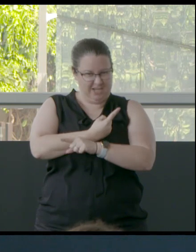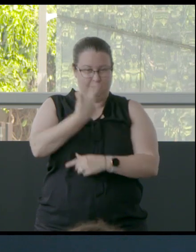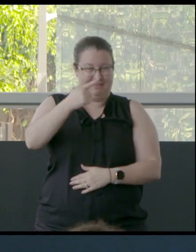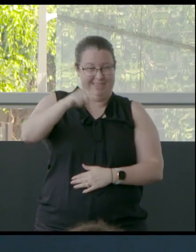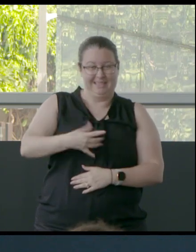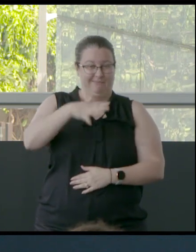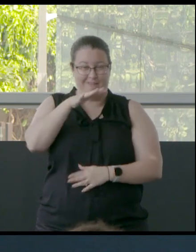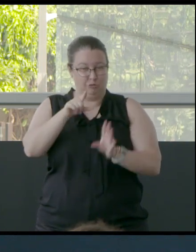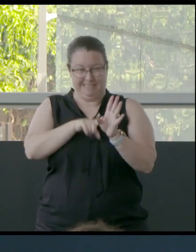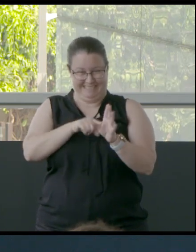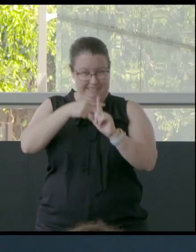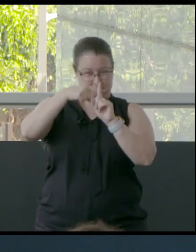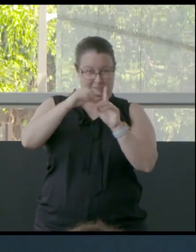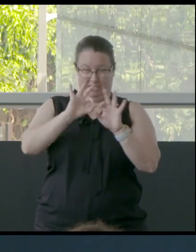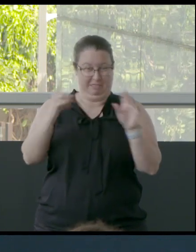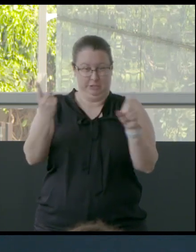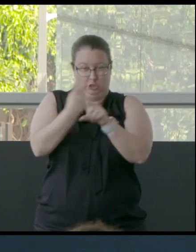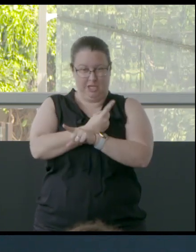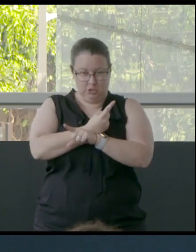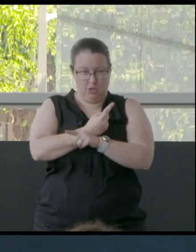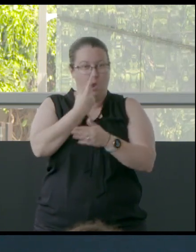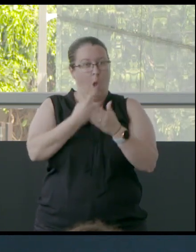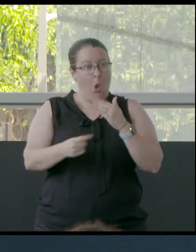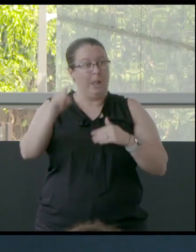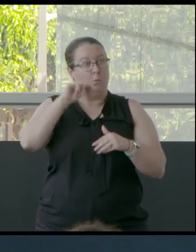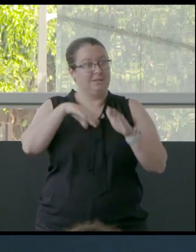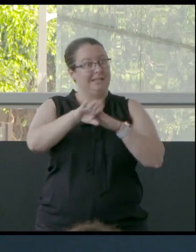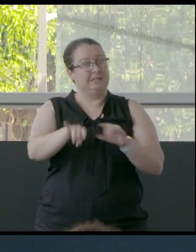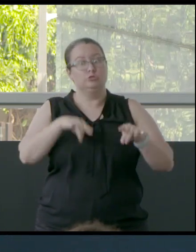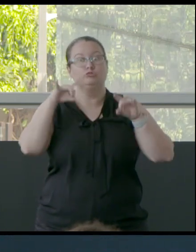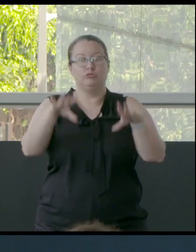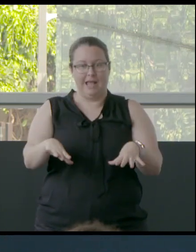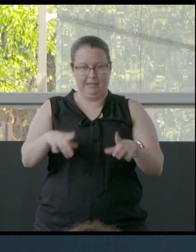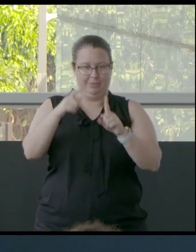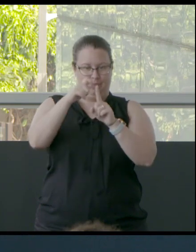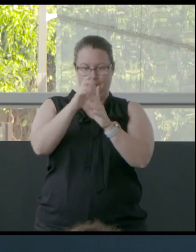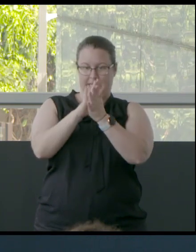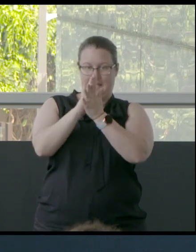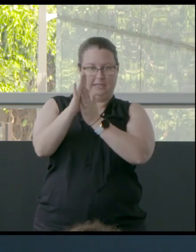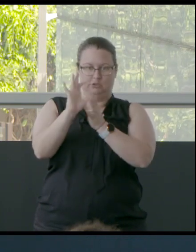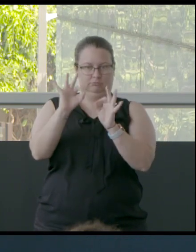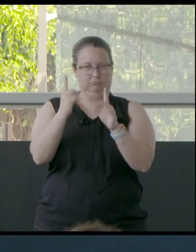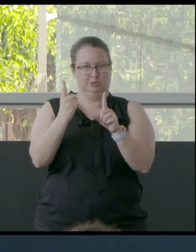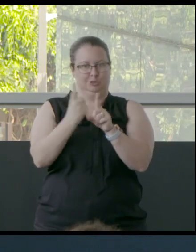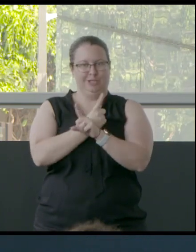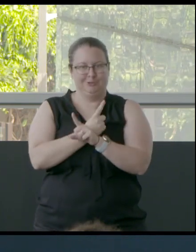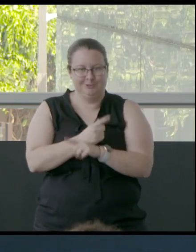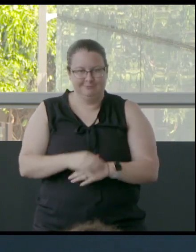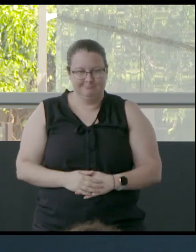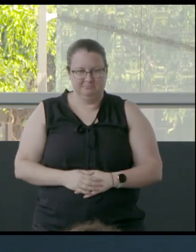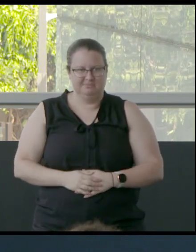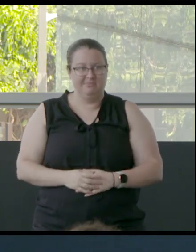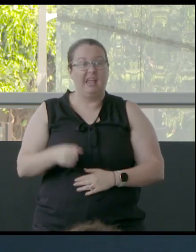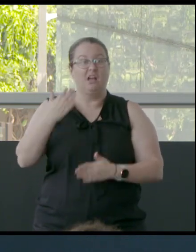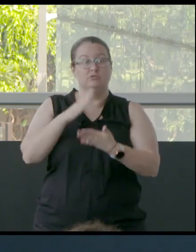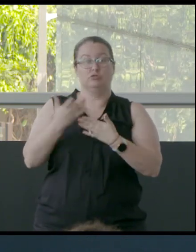And it's one of the only water bodies in Australia that has, I guess, what scientists